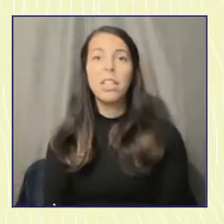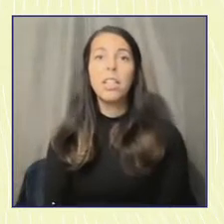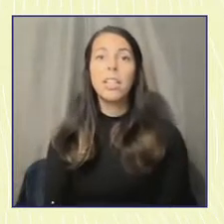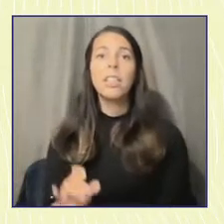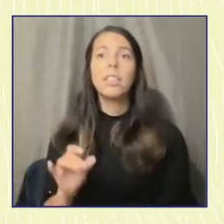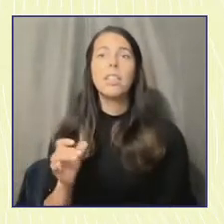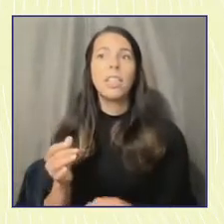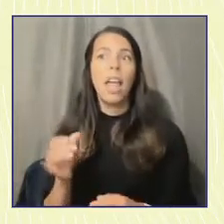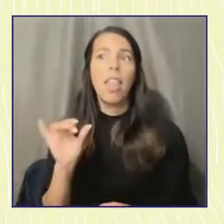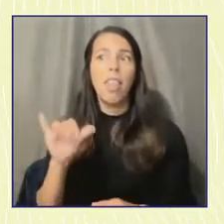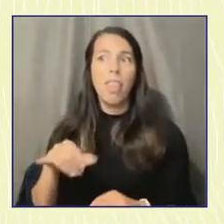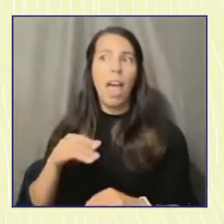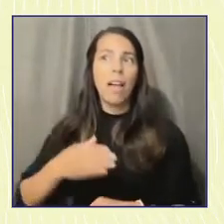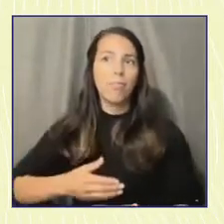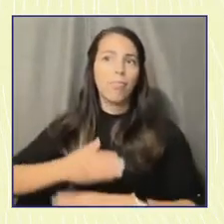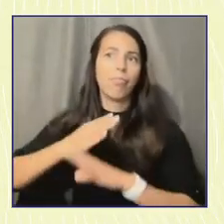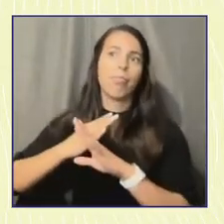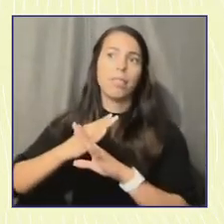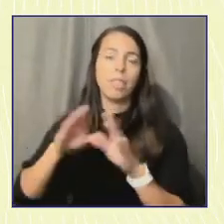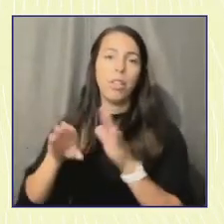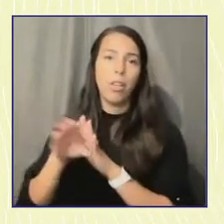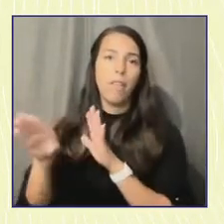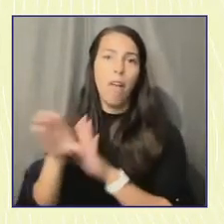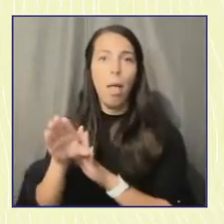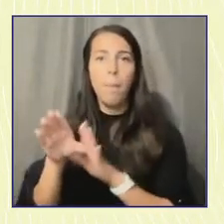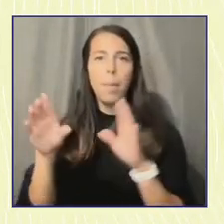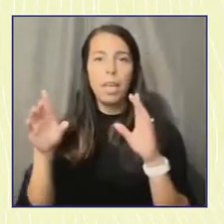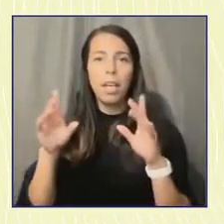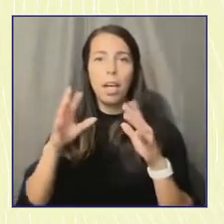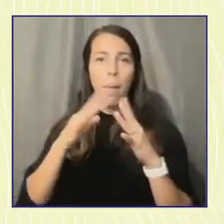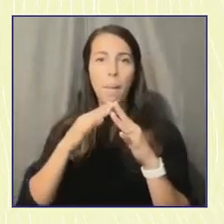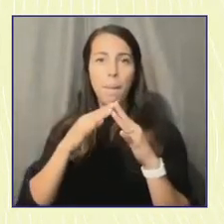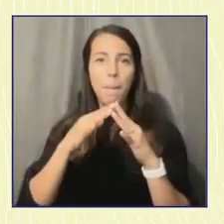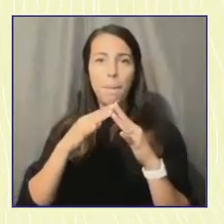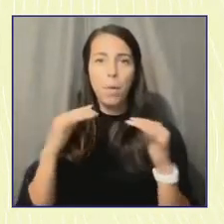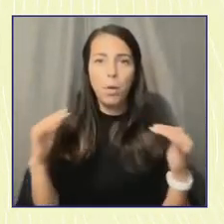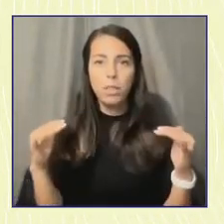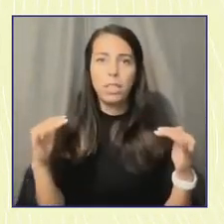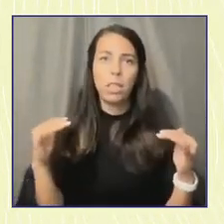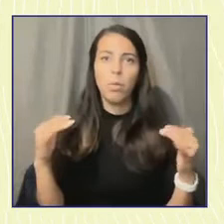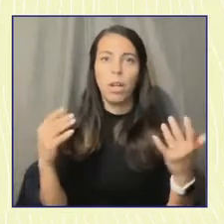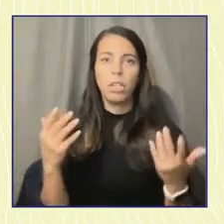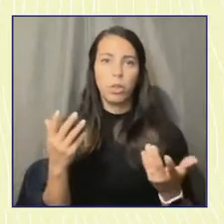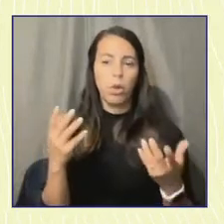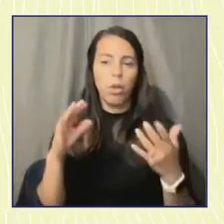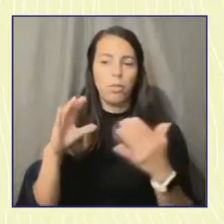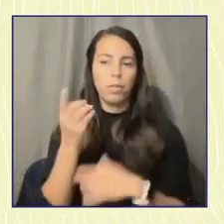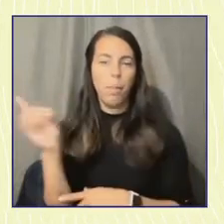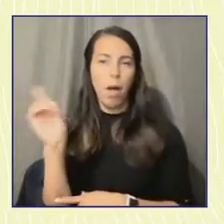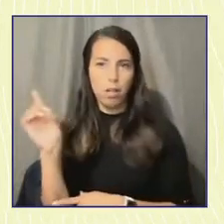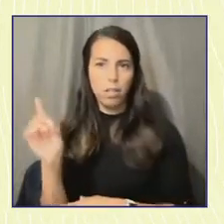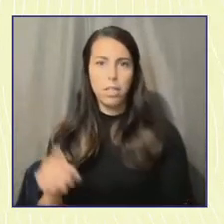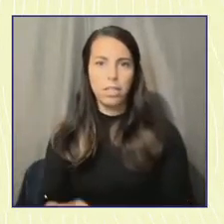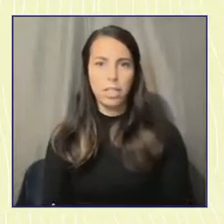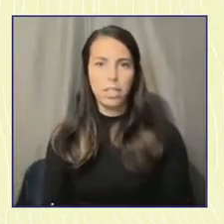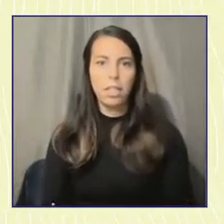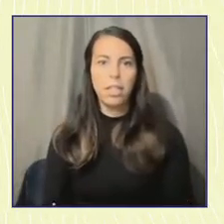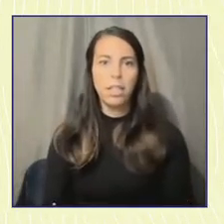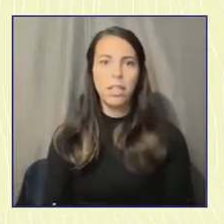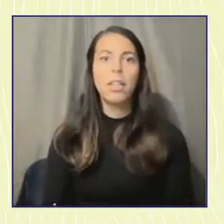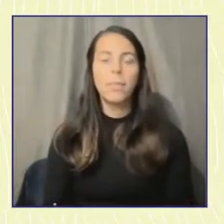representative multiracial democracy. A civic education gap rooted in a profound civic debt